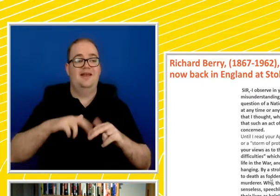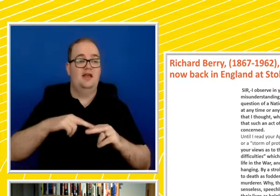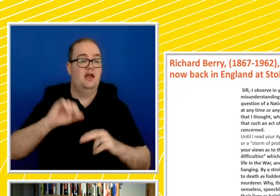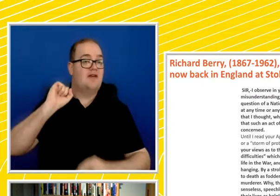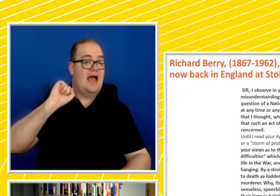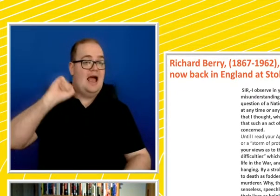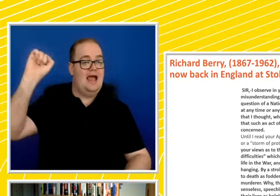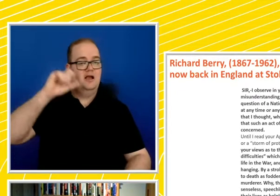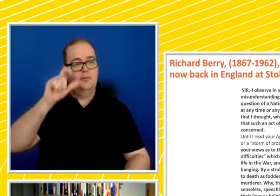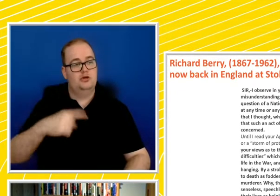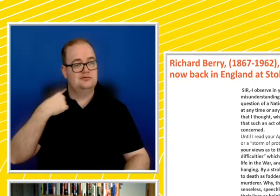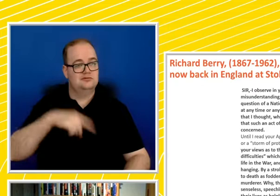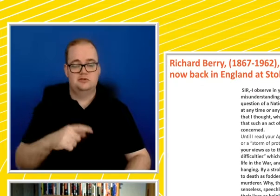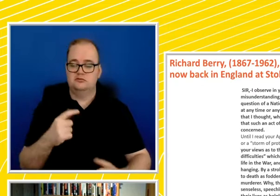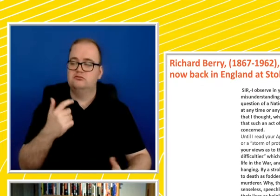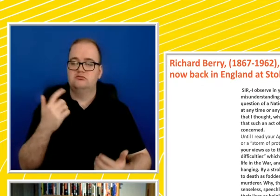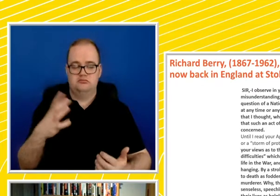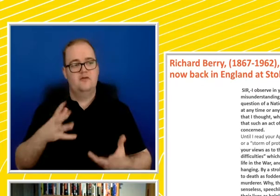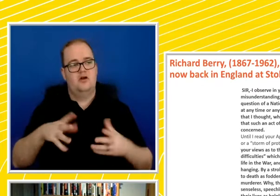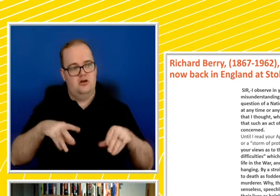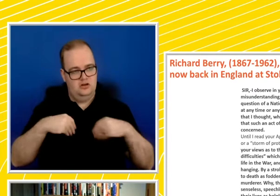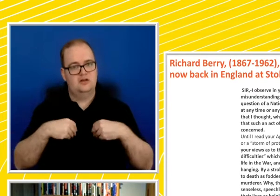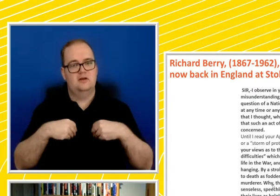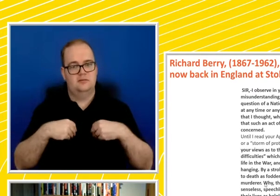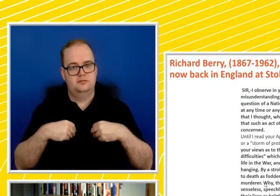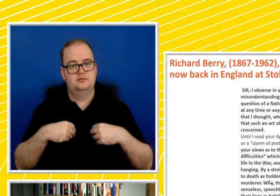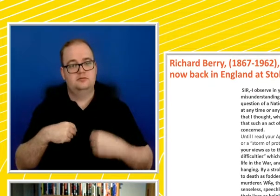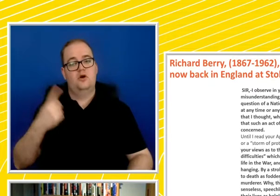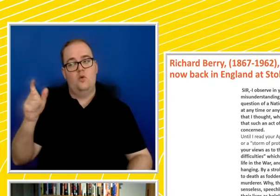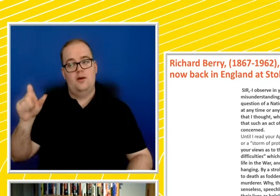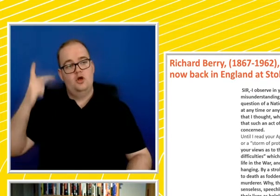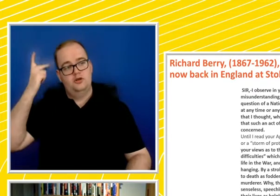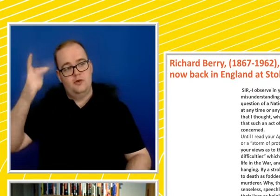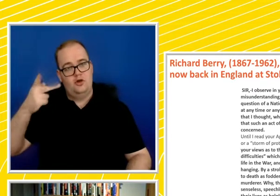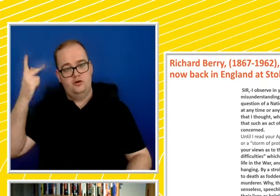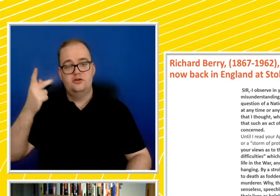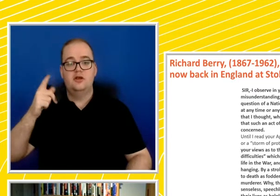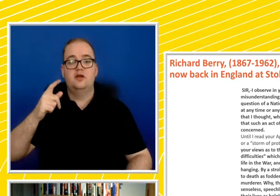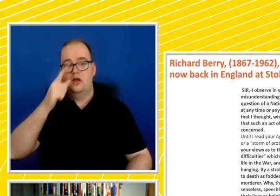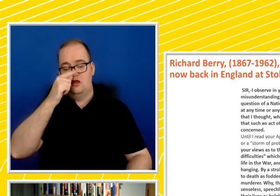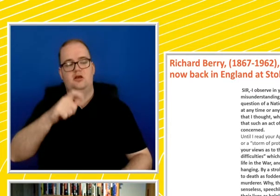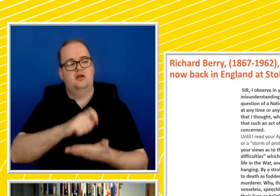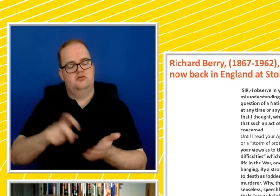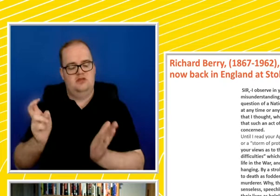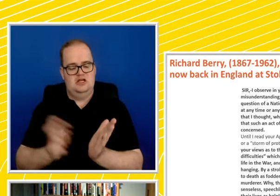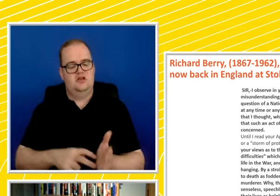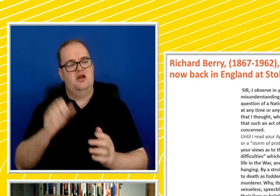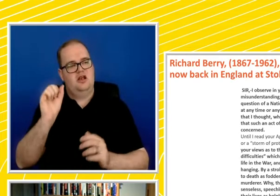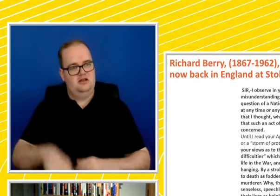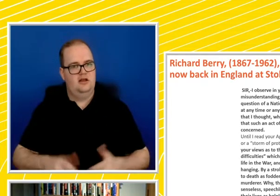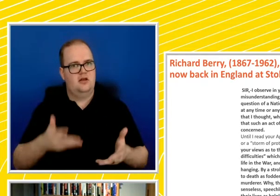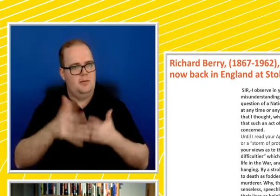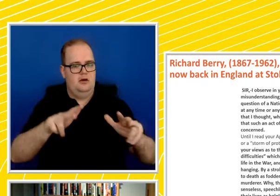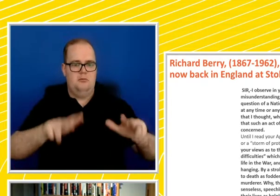By stroke of the pen, the politician condemns hundreds of thousands of fellow men to death as fodder for canon, and the law can always take away the